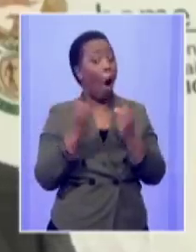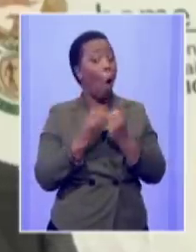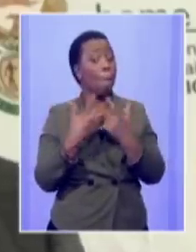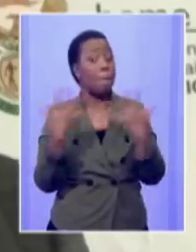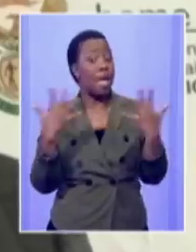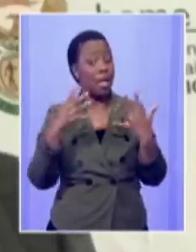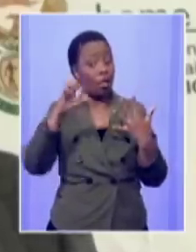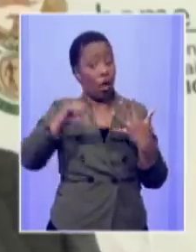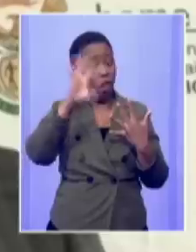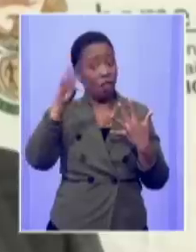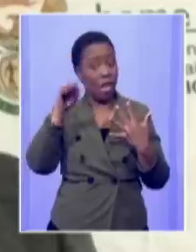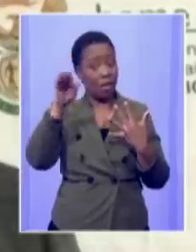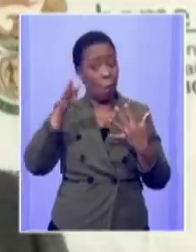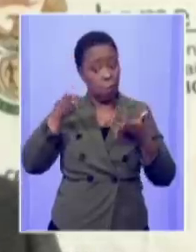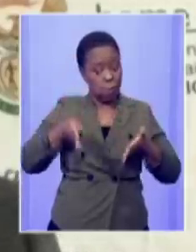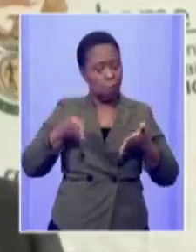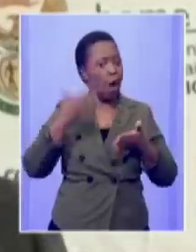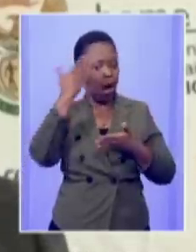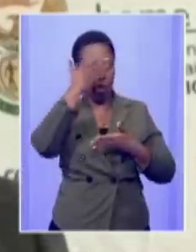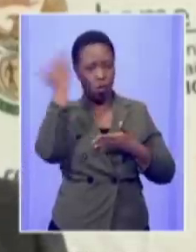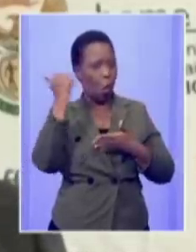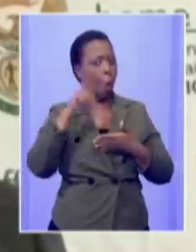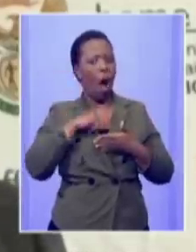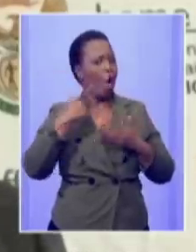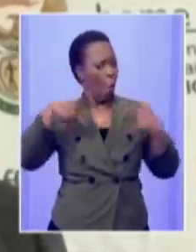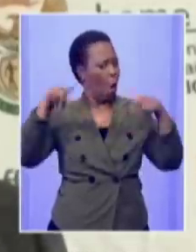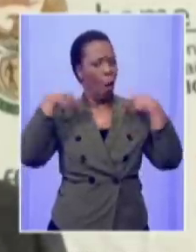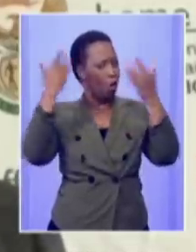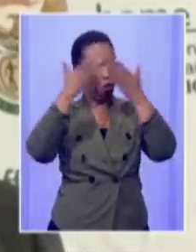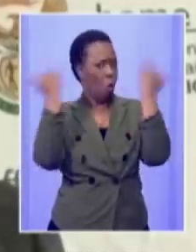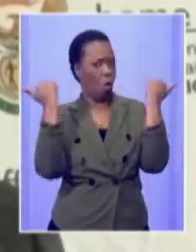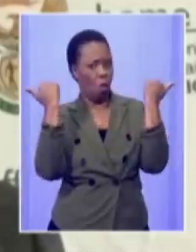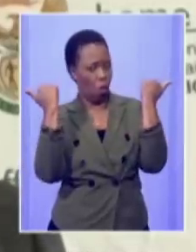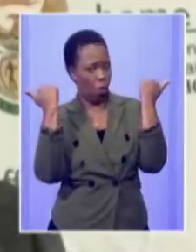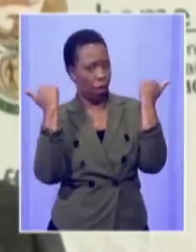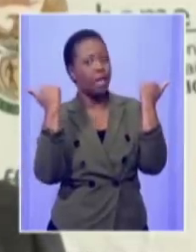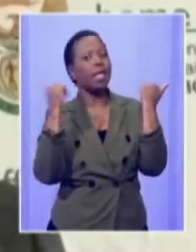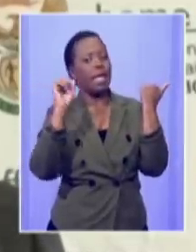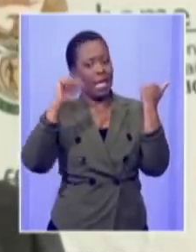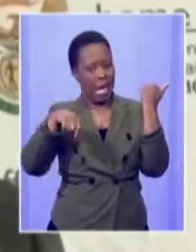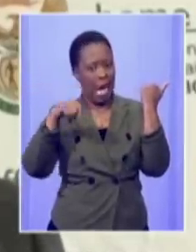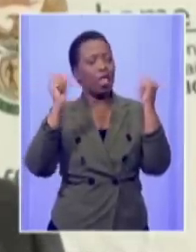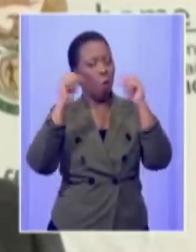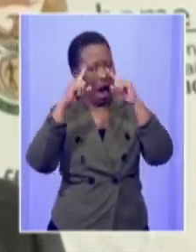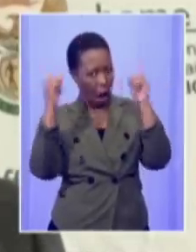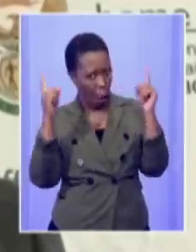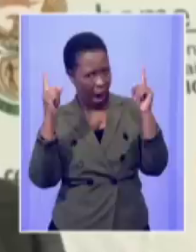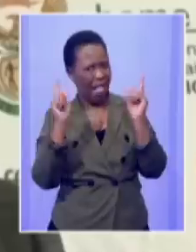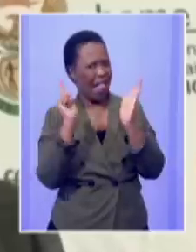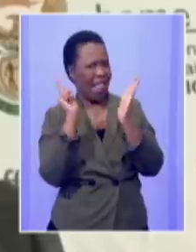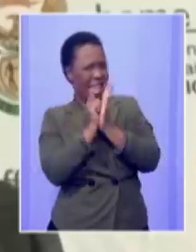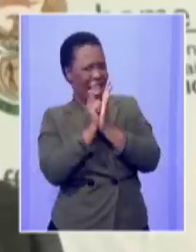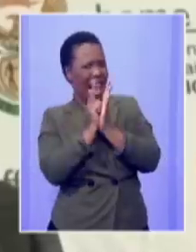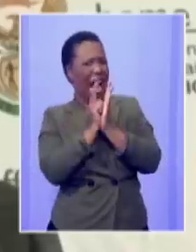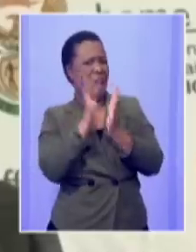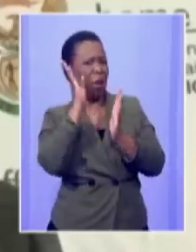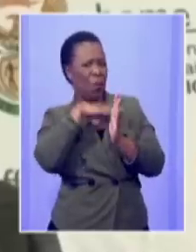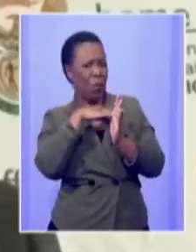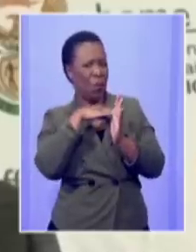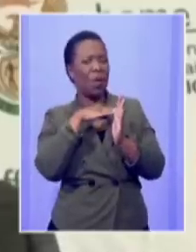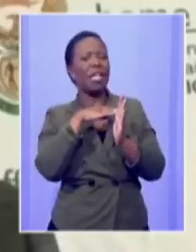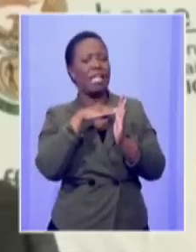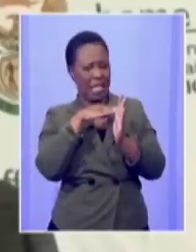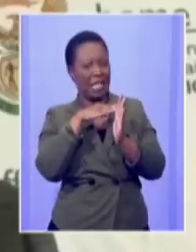in south africa because nobody knows you are aware that there's a lot of illegality now if i have to